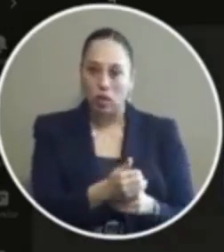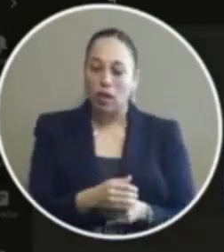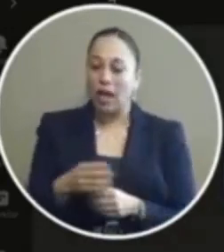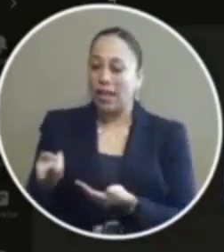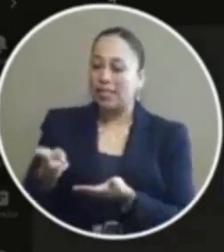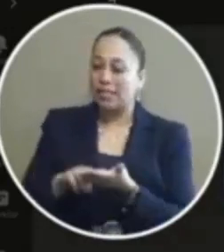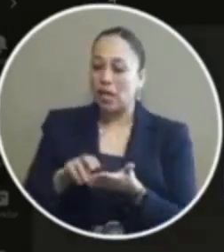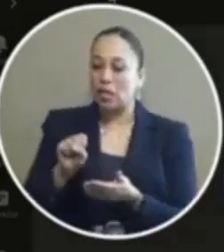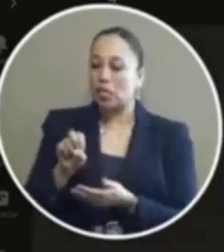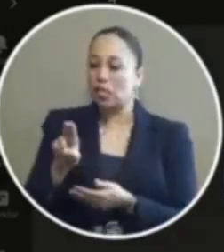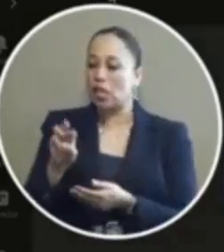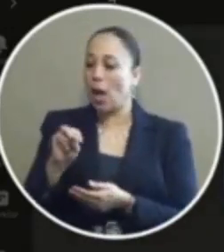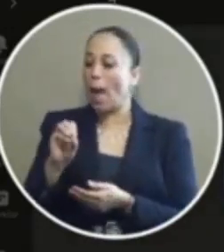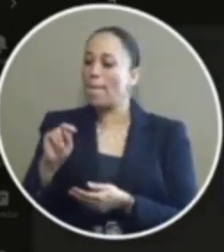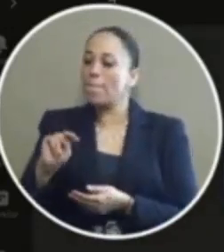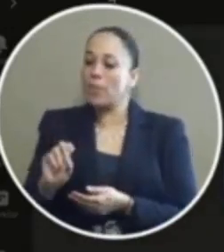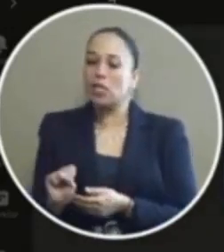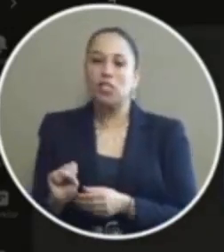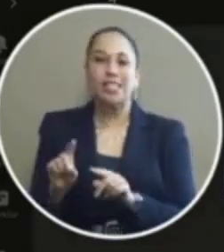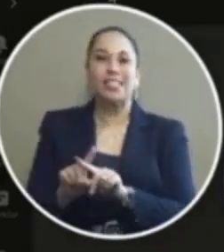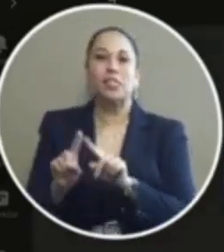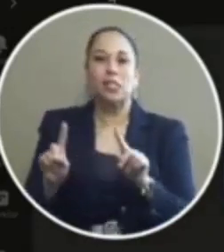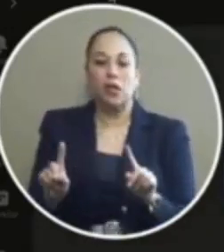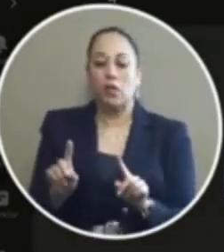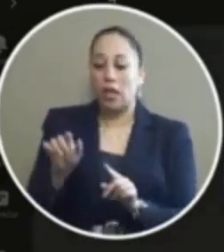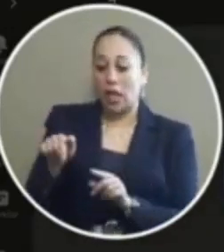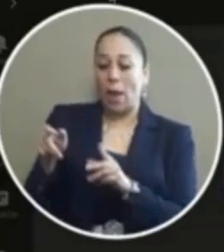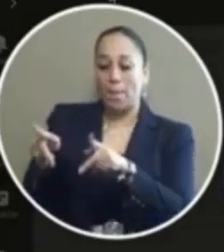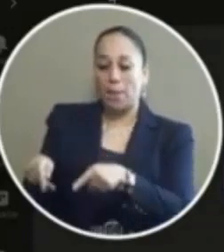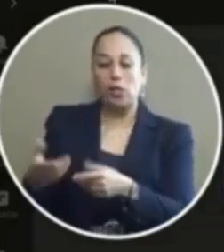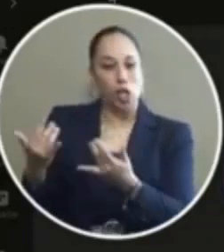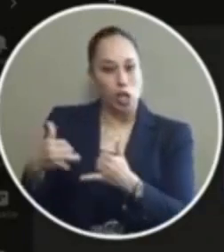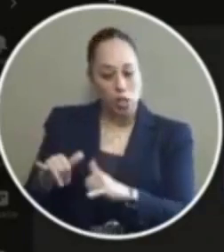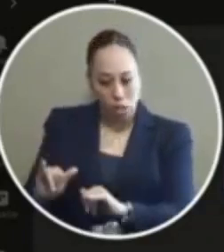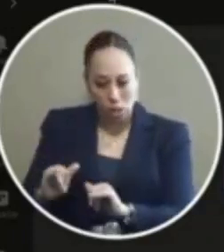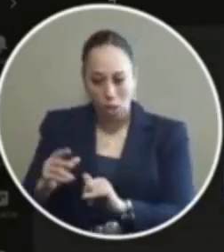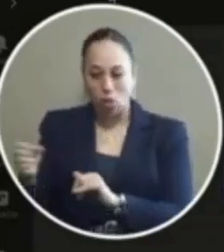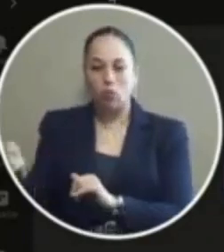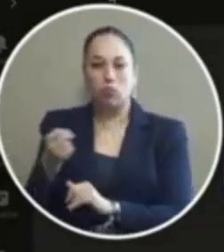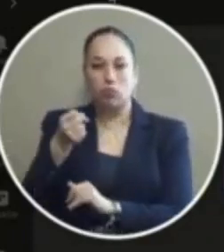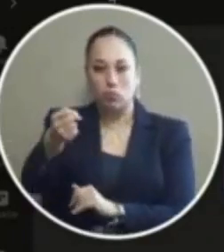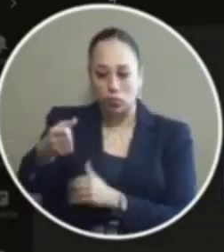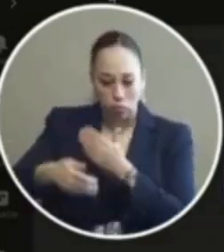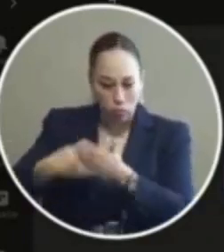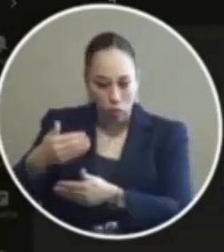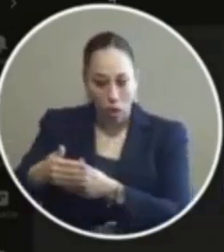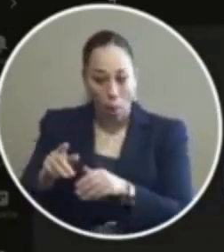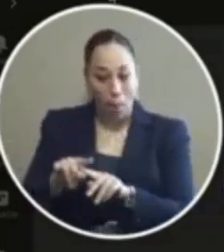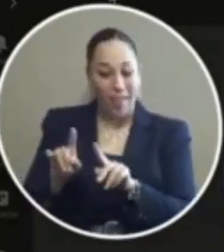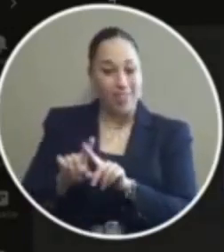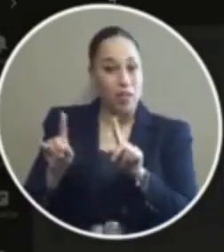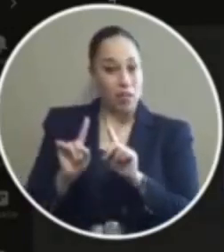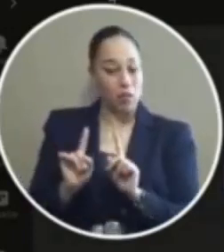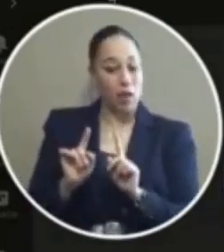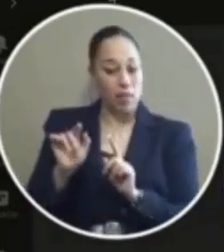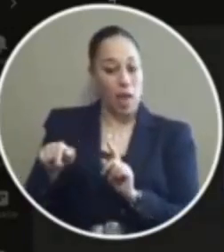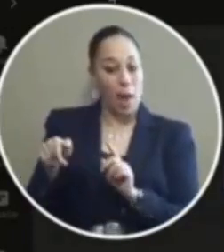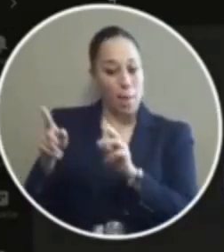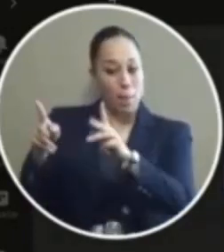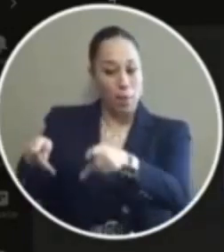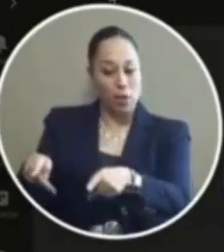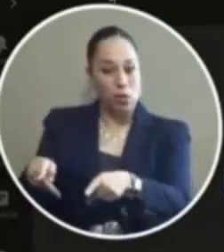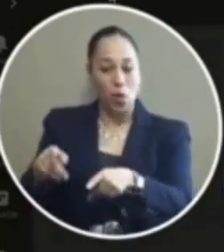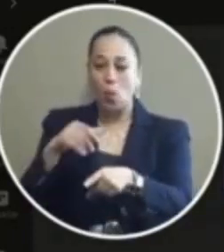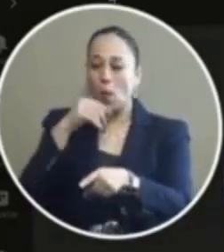is different the person is still being prosecuted the only thing that's different is that the person is not